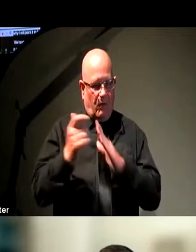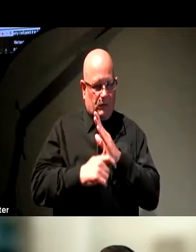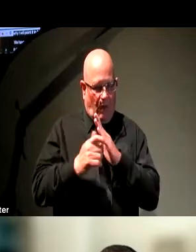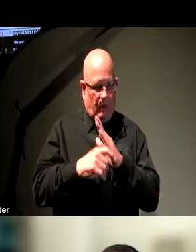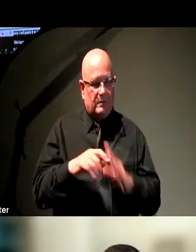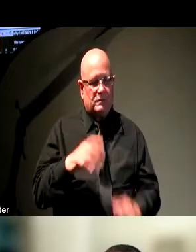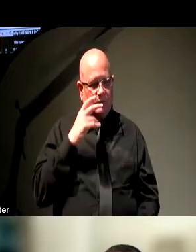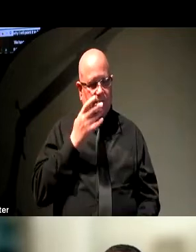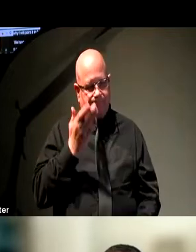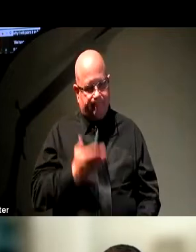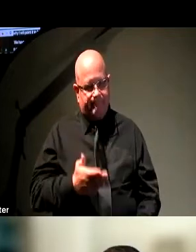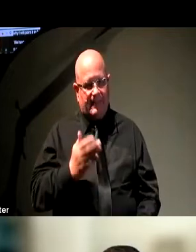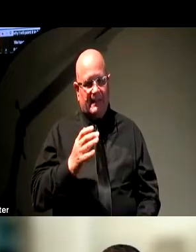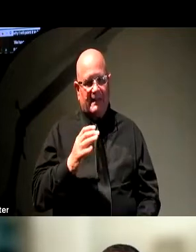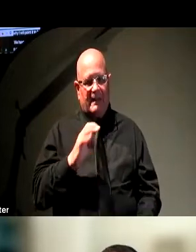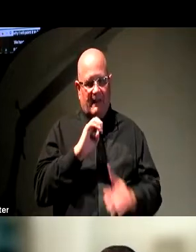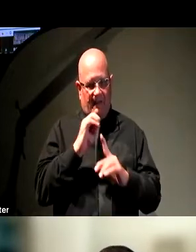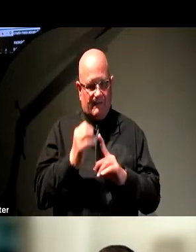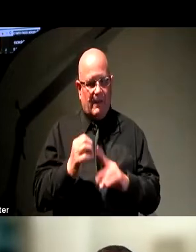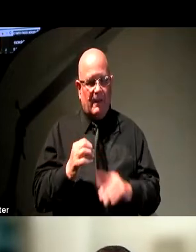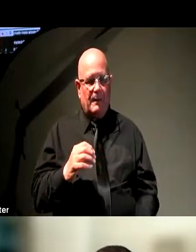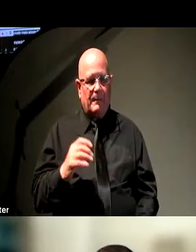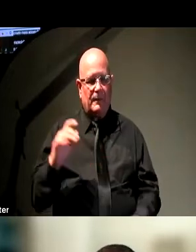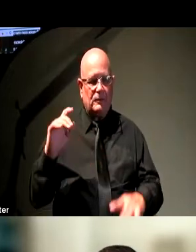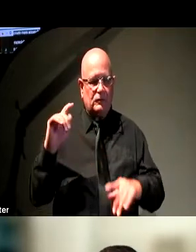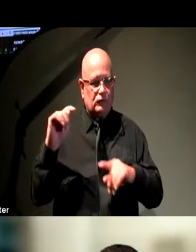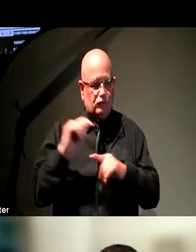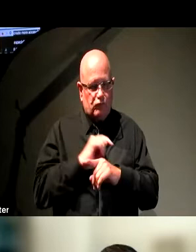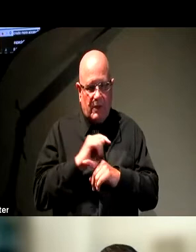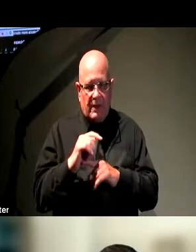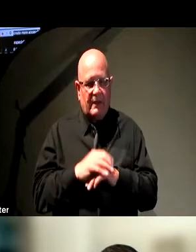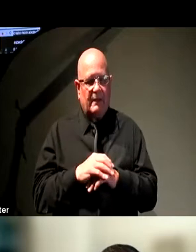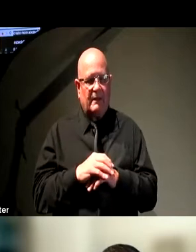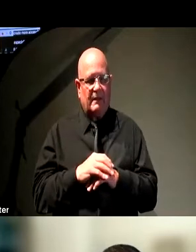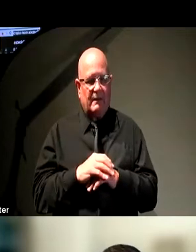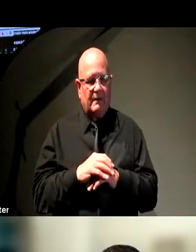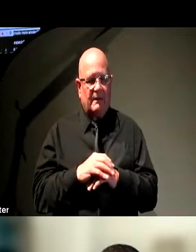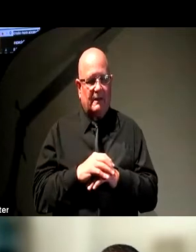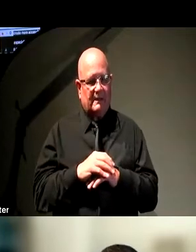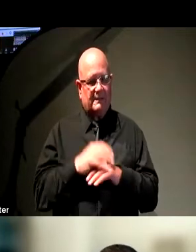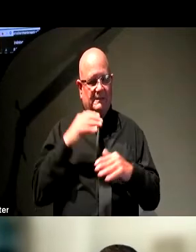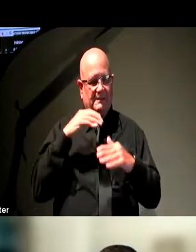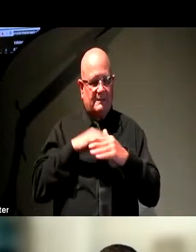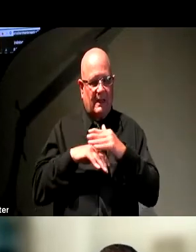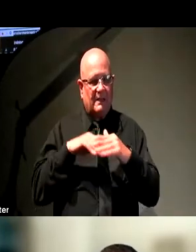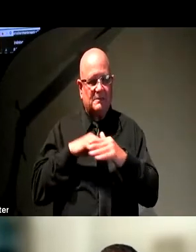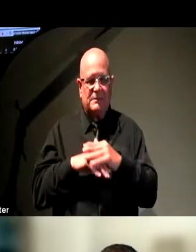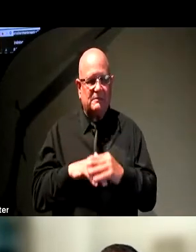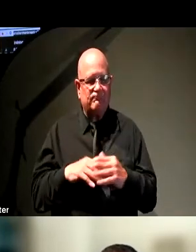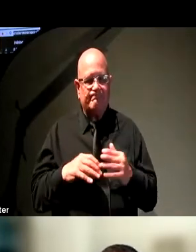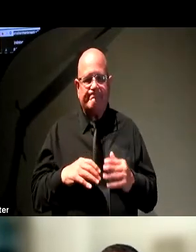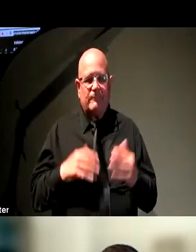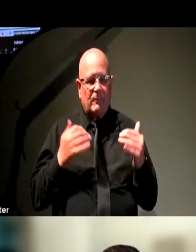any environment where you're providing training, or you're teaching for an event like this. Accessibility in your slides is a huge